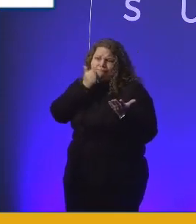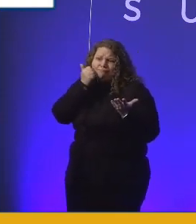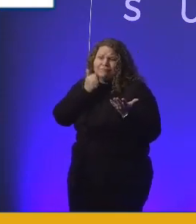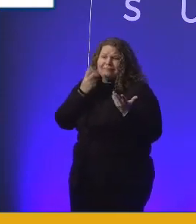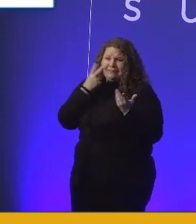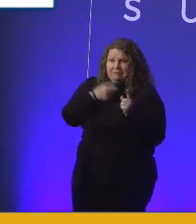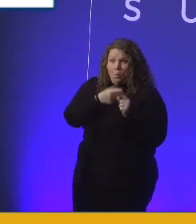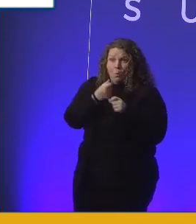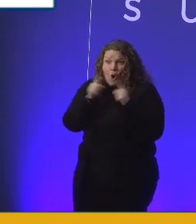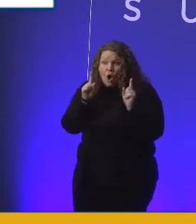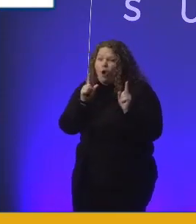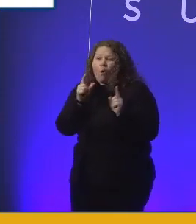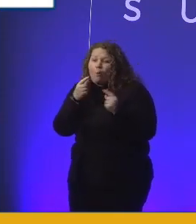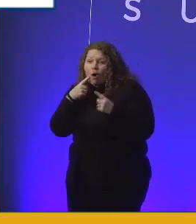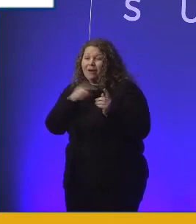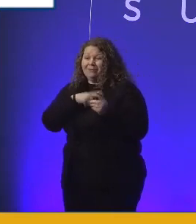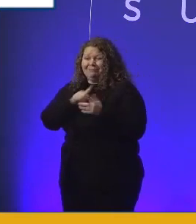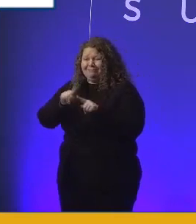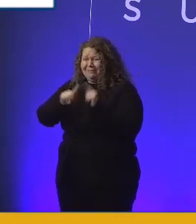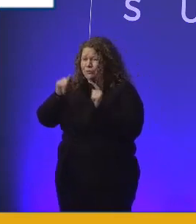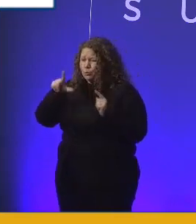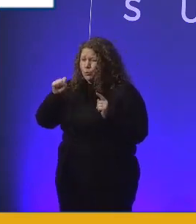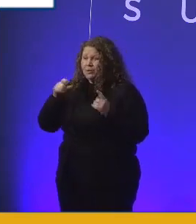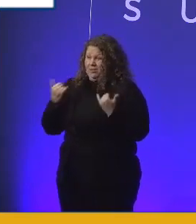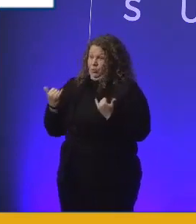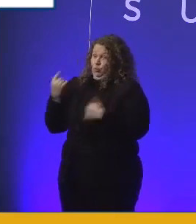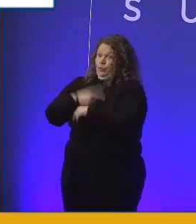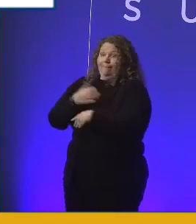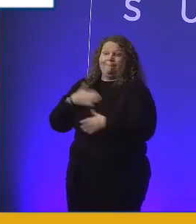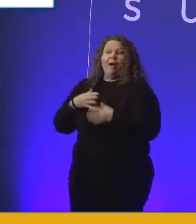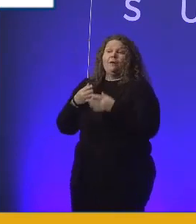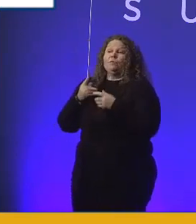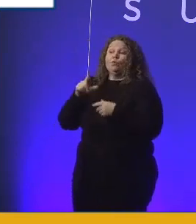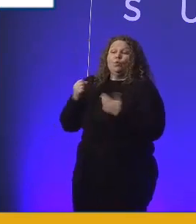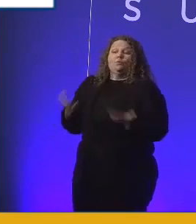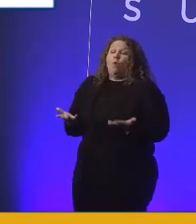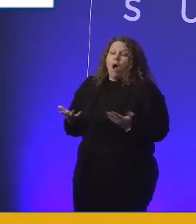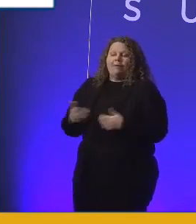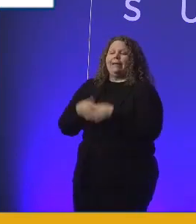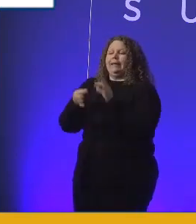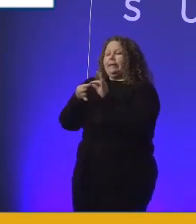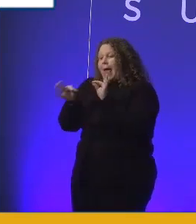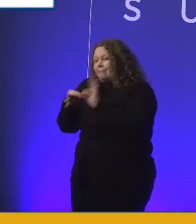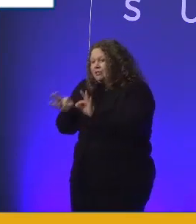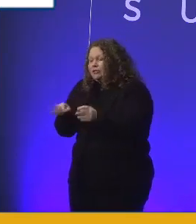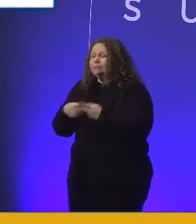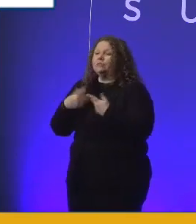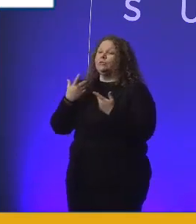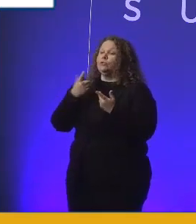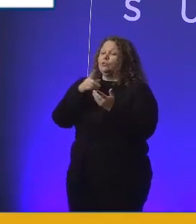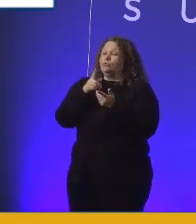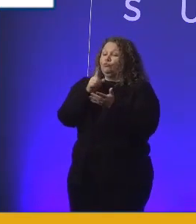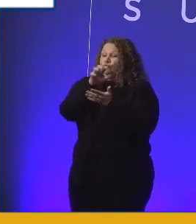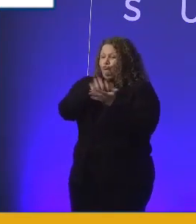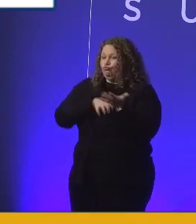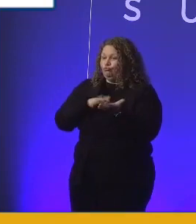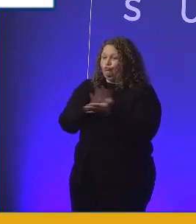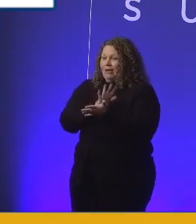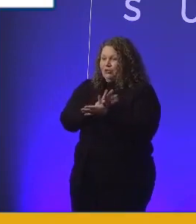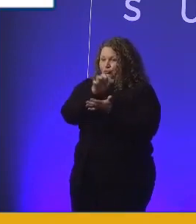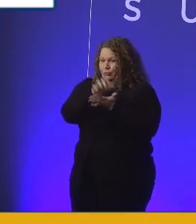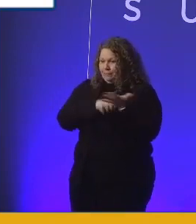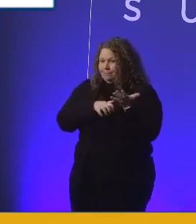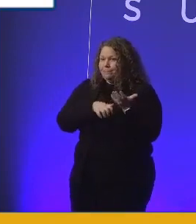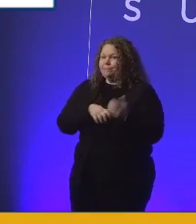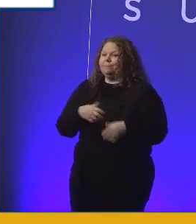Tools that I use today. Captioning, transcription, making sure that when I sit in a